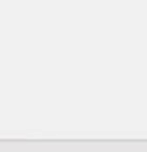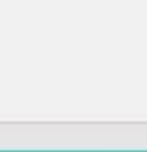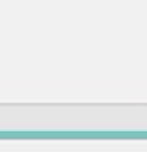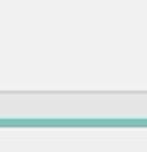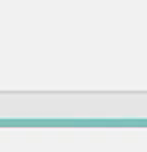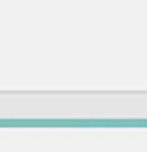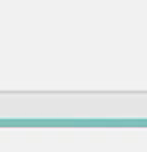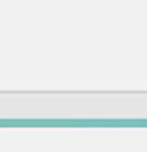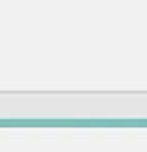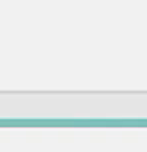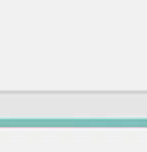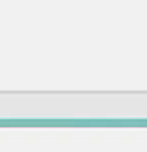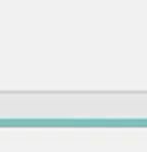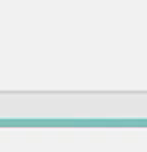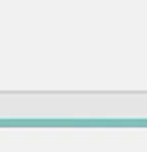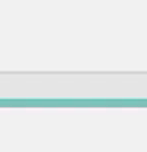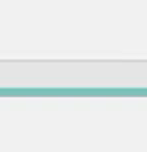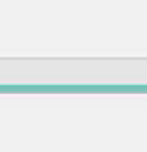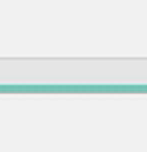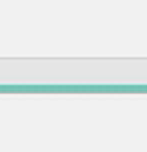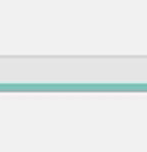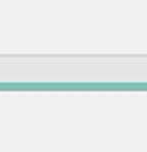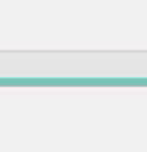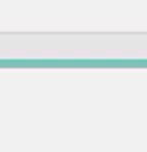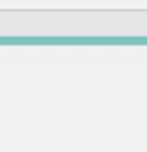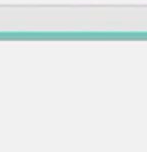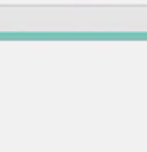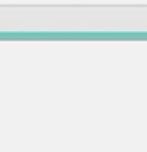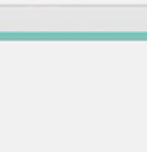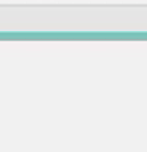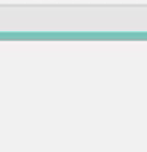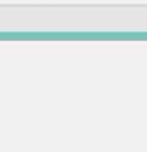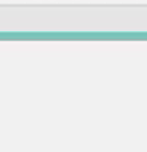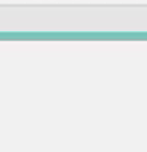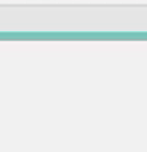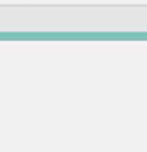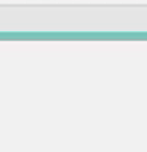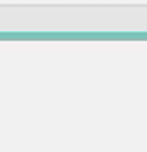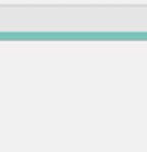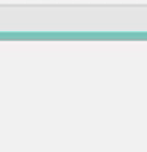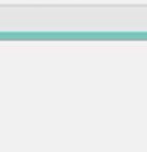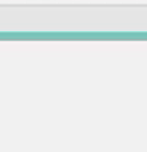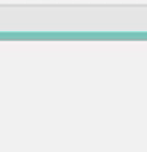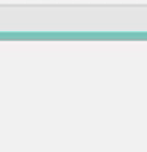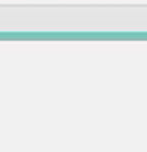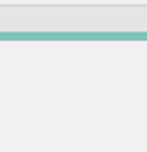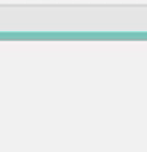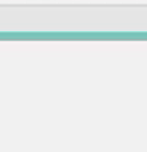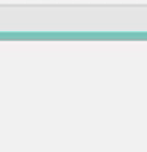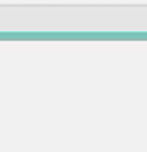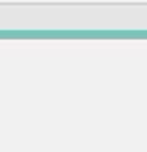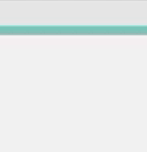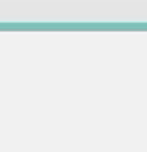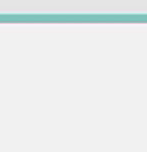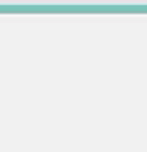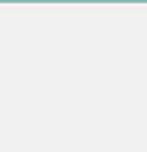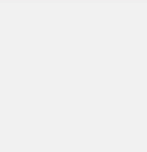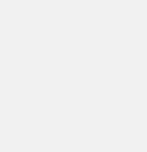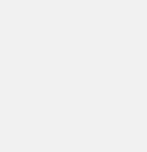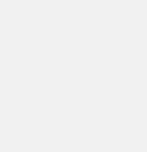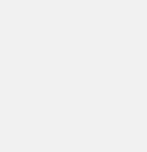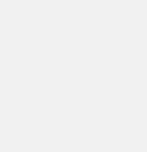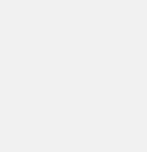currently learning. Here are some examples of what students might encounter on our Verge platform. In US history,